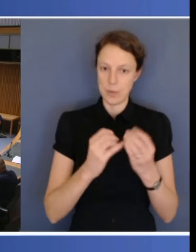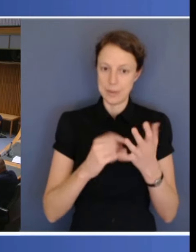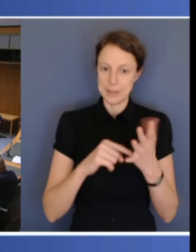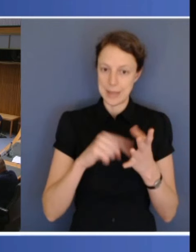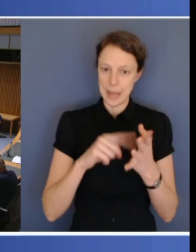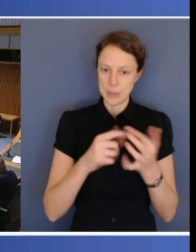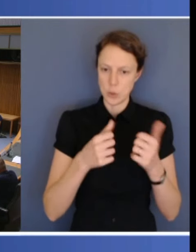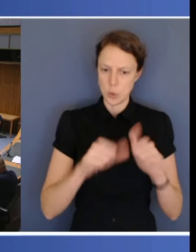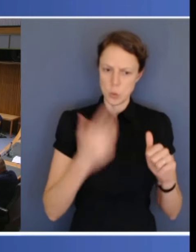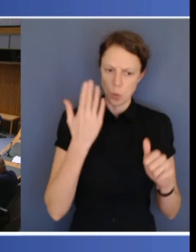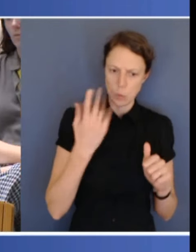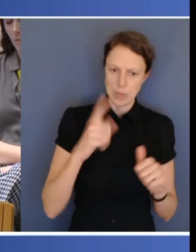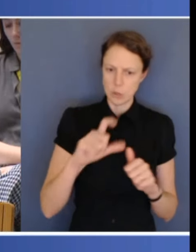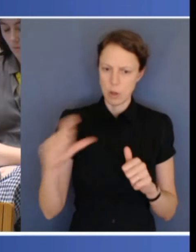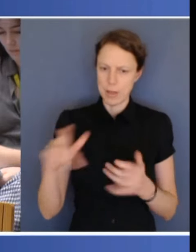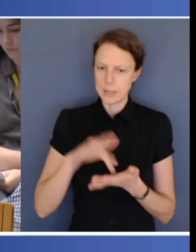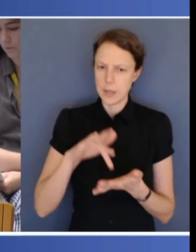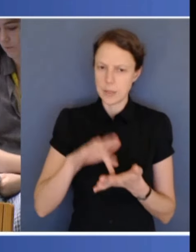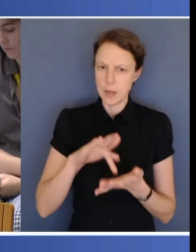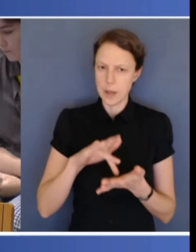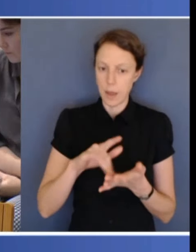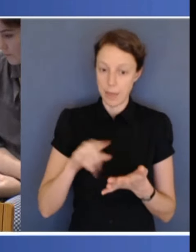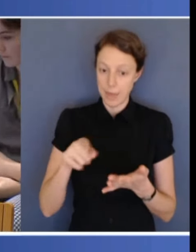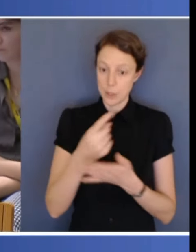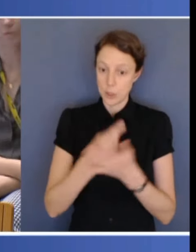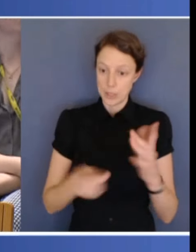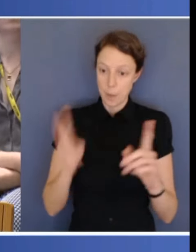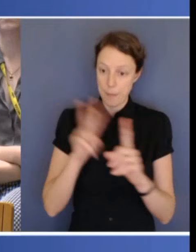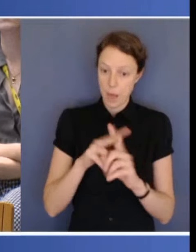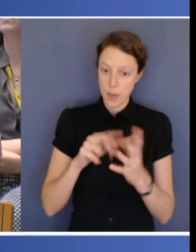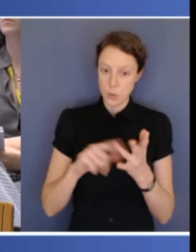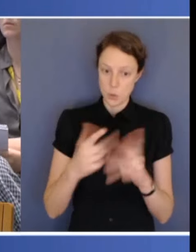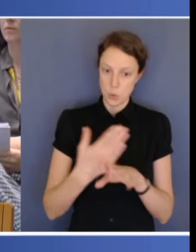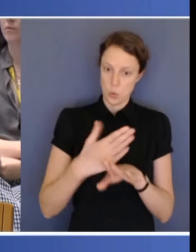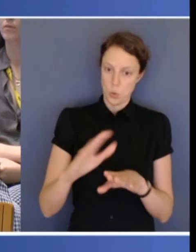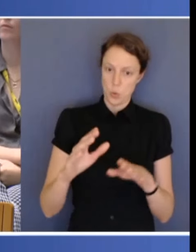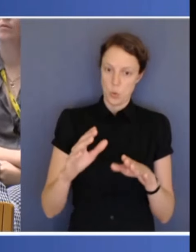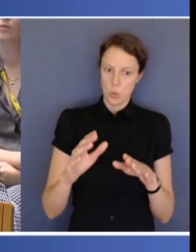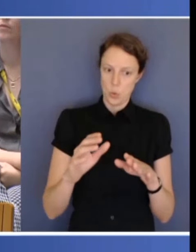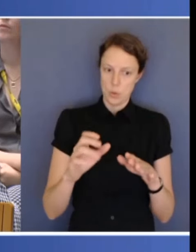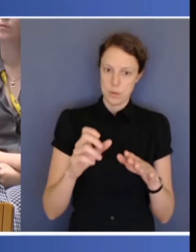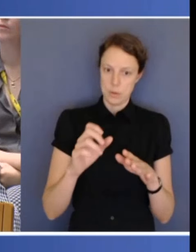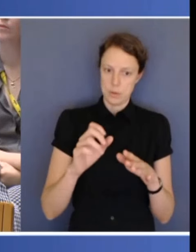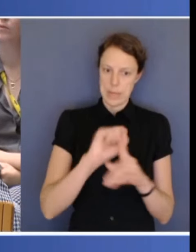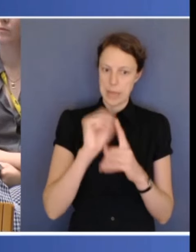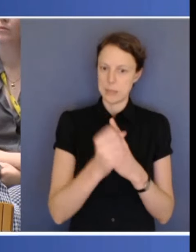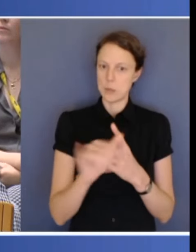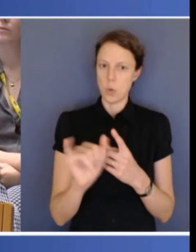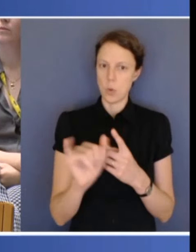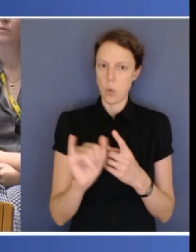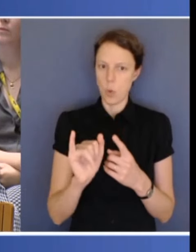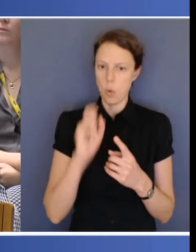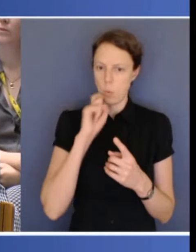and will that just apply to new cases or will it existing cases under the NDIS? Will they be grandfathered under the NDIS?